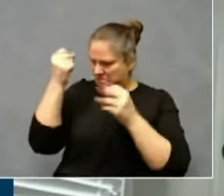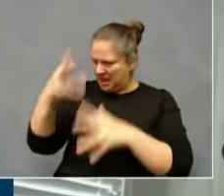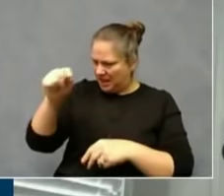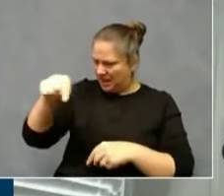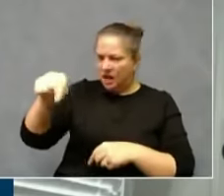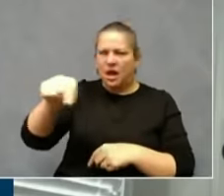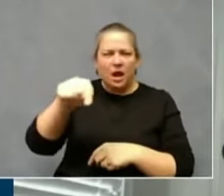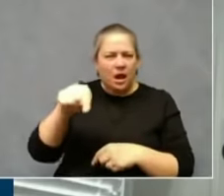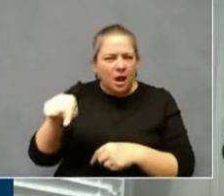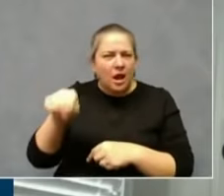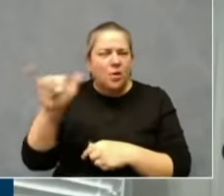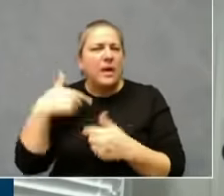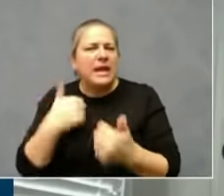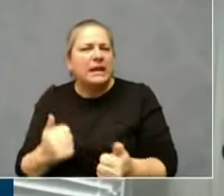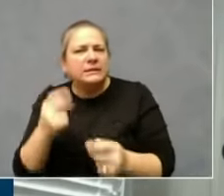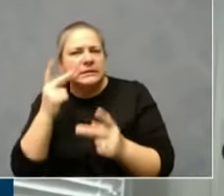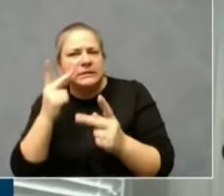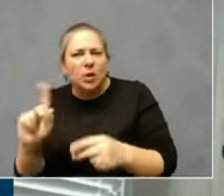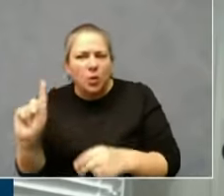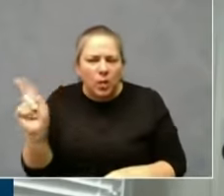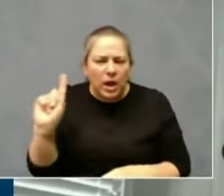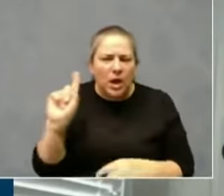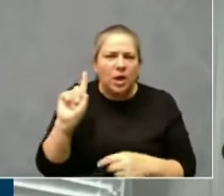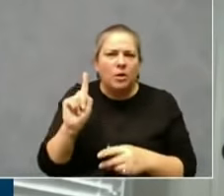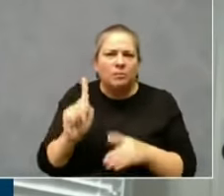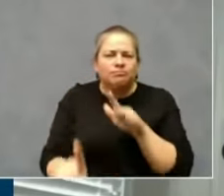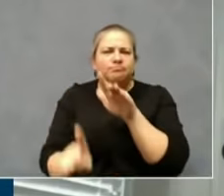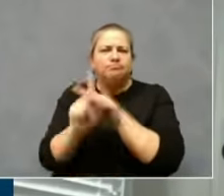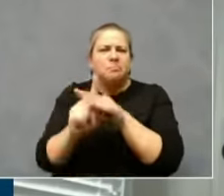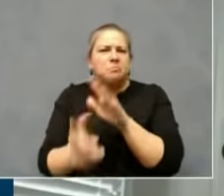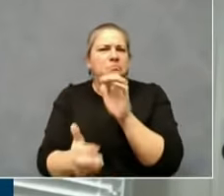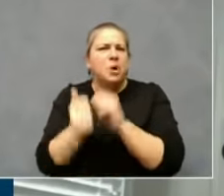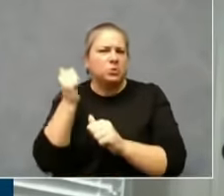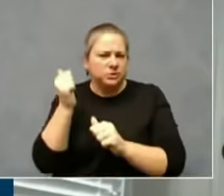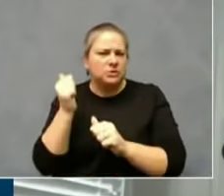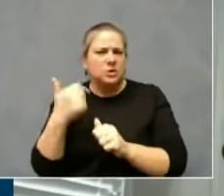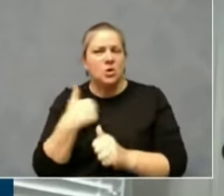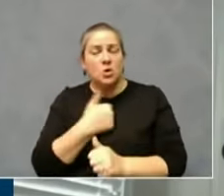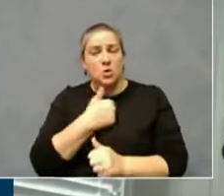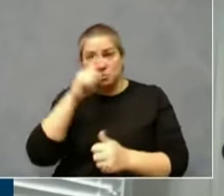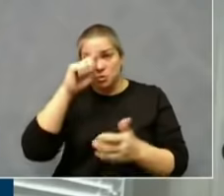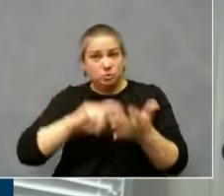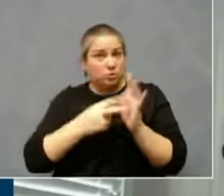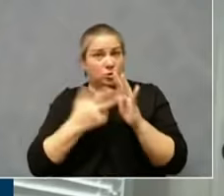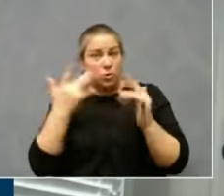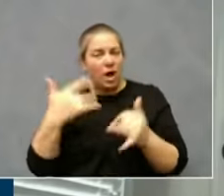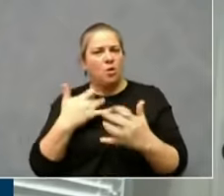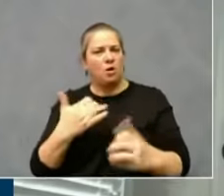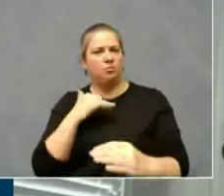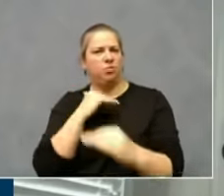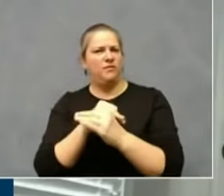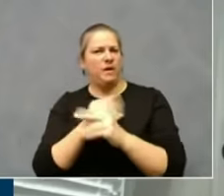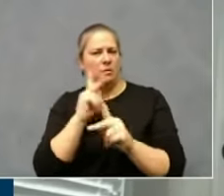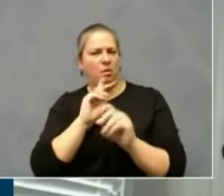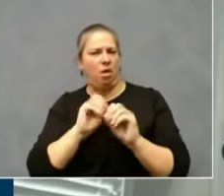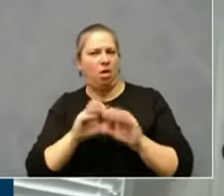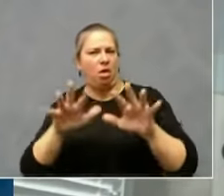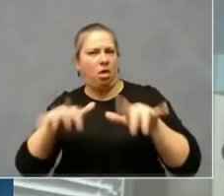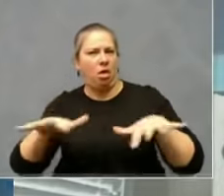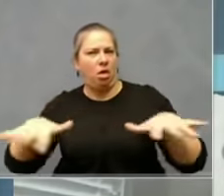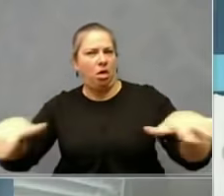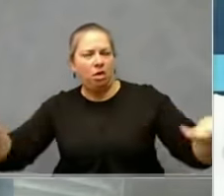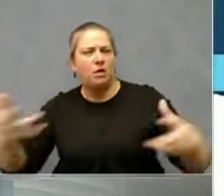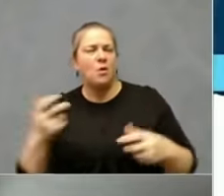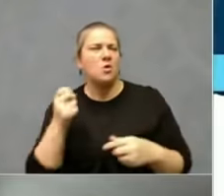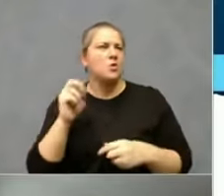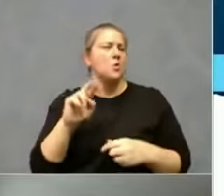infected. And that's the primary focus of the information systems we use. If I could have my slide deck now, please, so I can